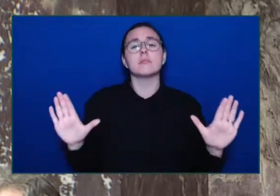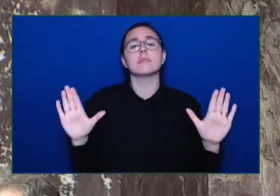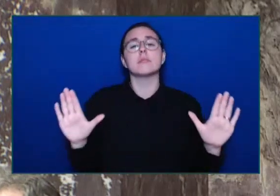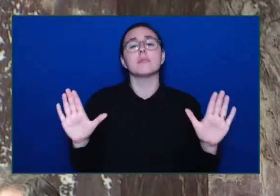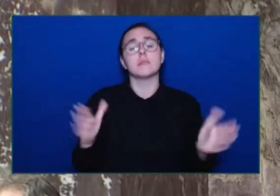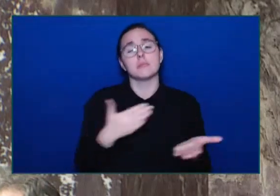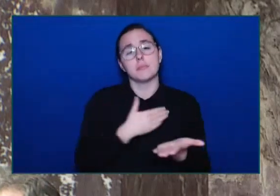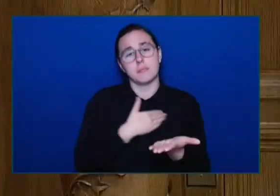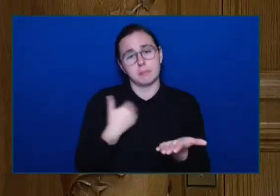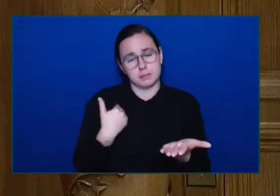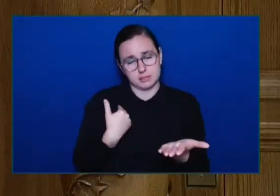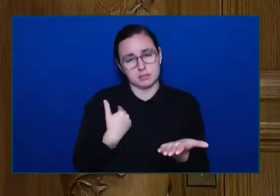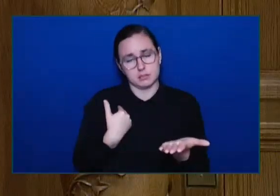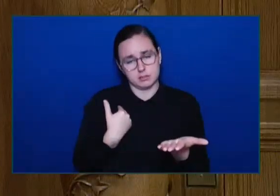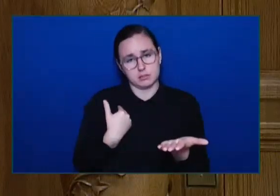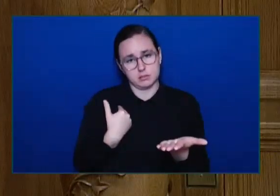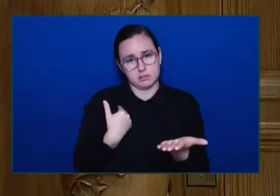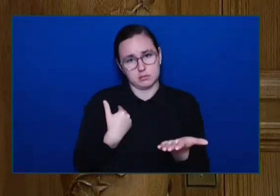Members, it's— Members.